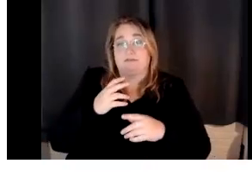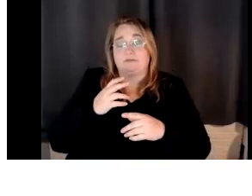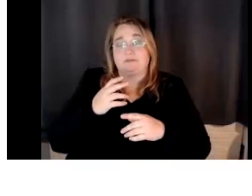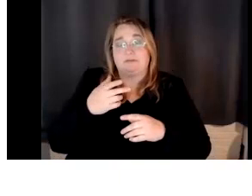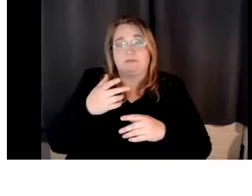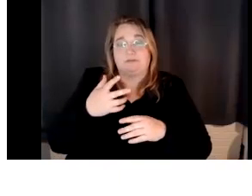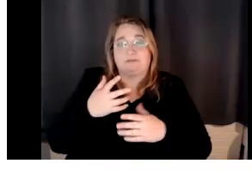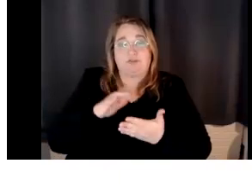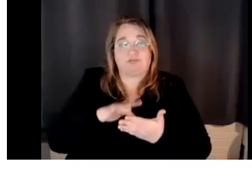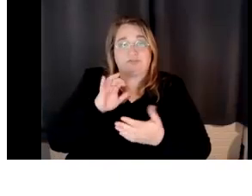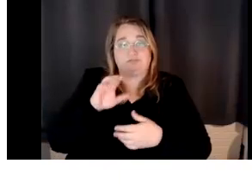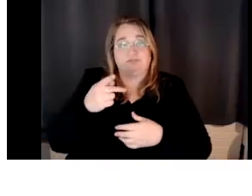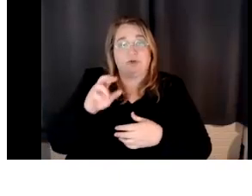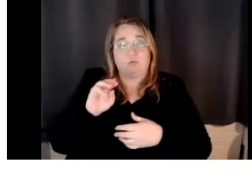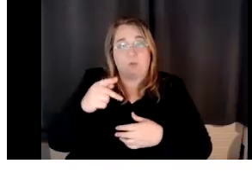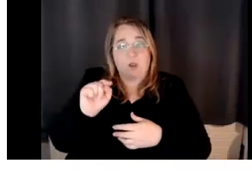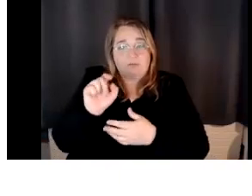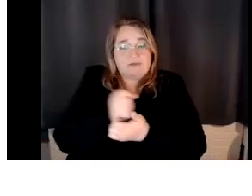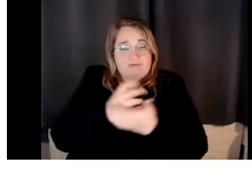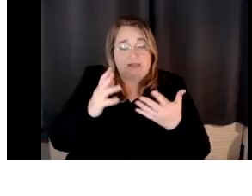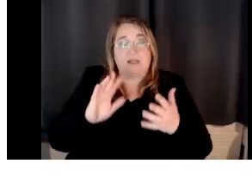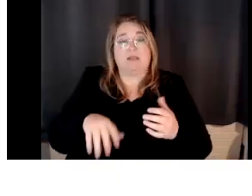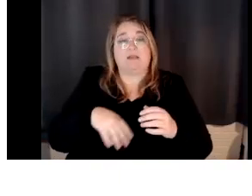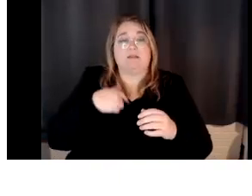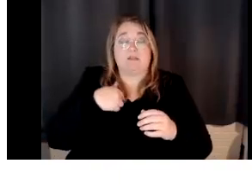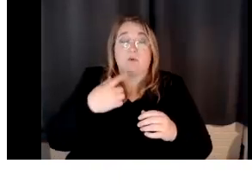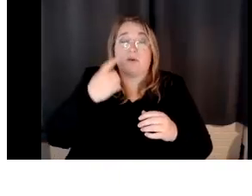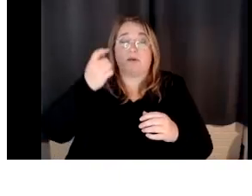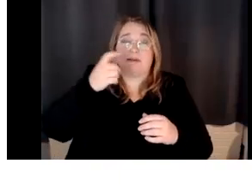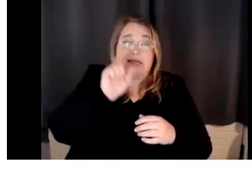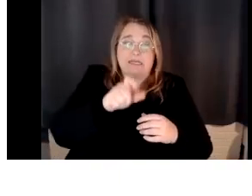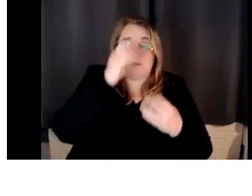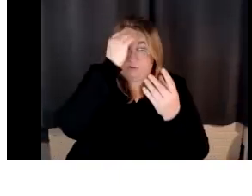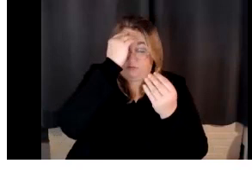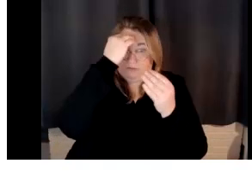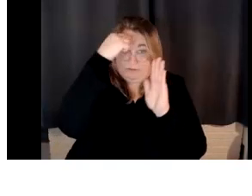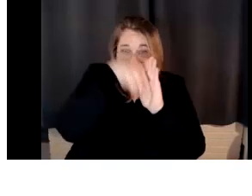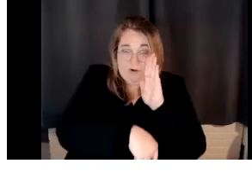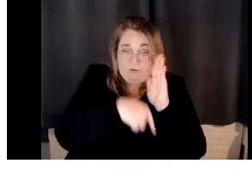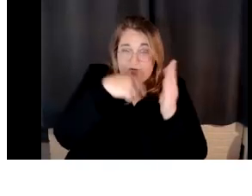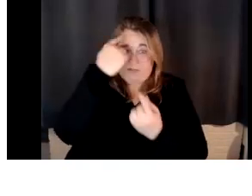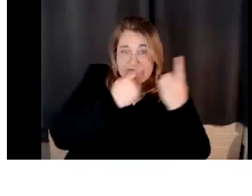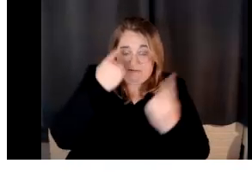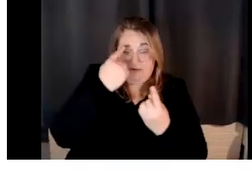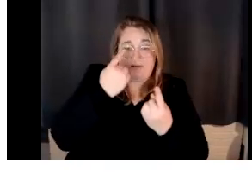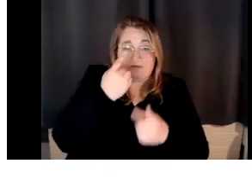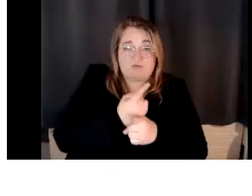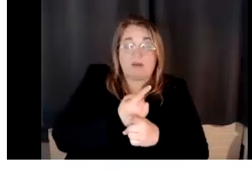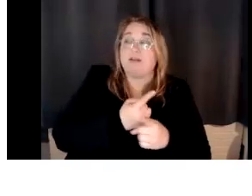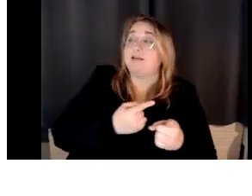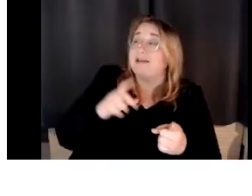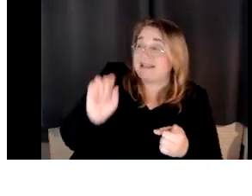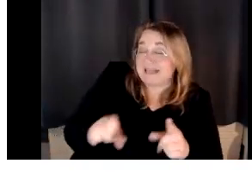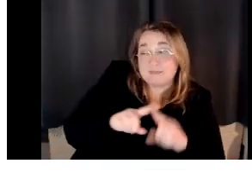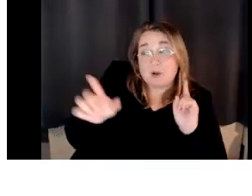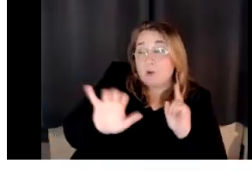They need some critical thinking learning along the way. Right. Well, not only that, but they need to do their research and